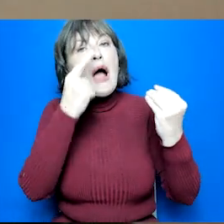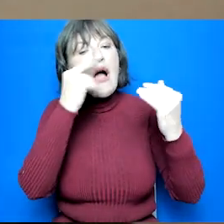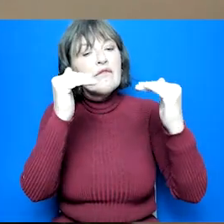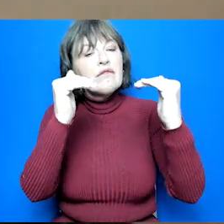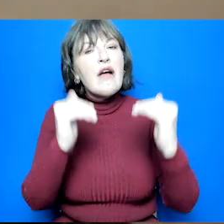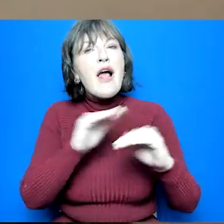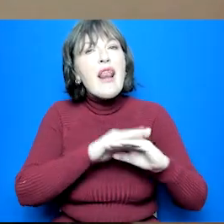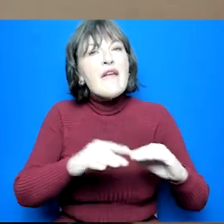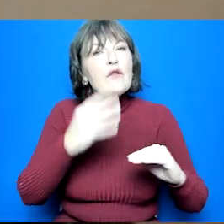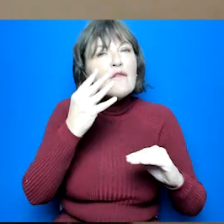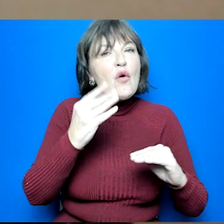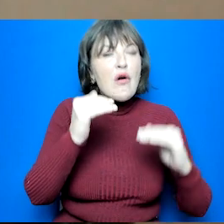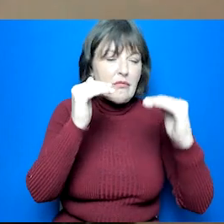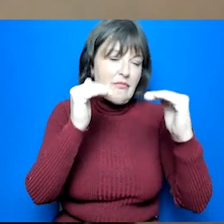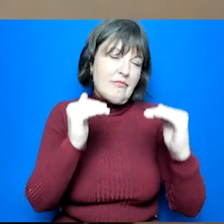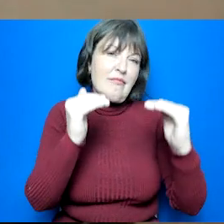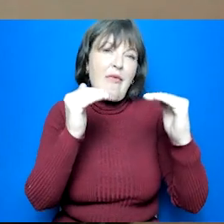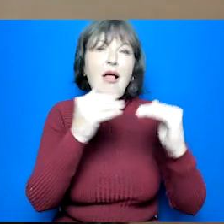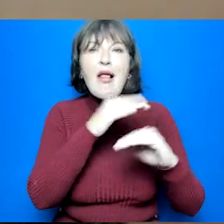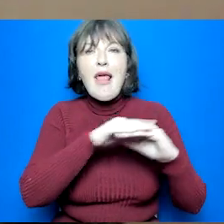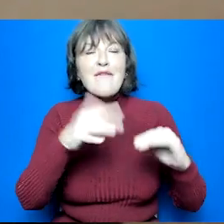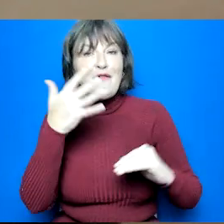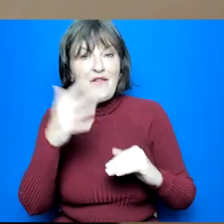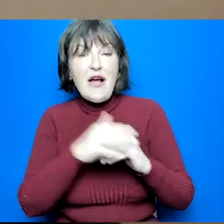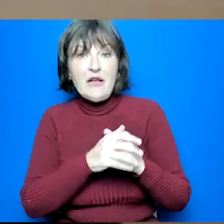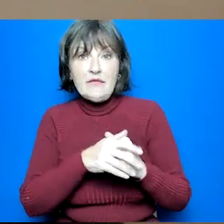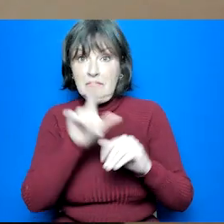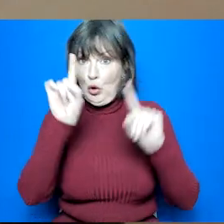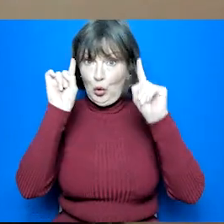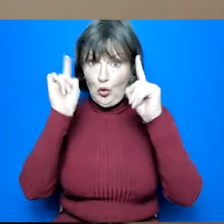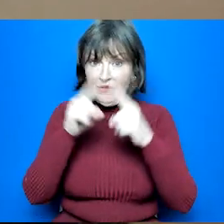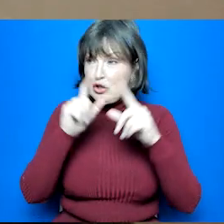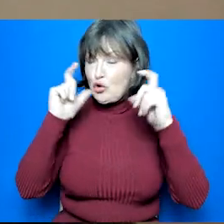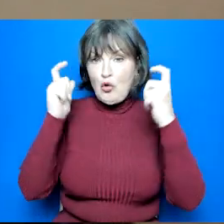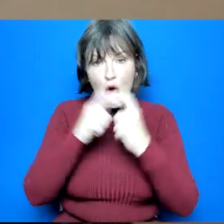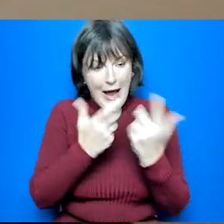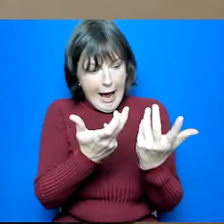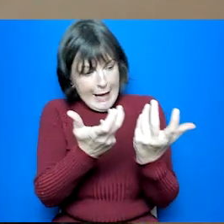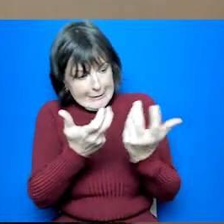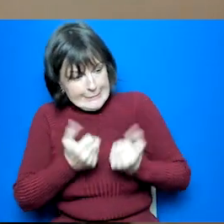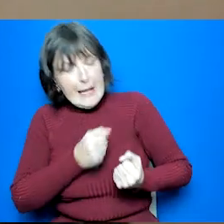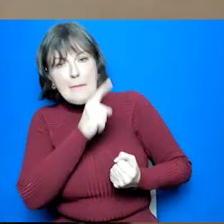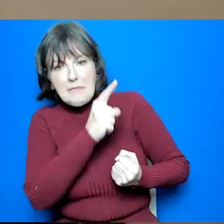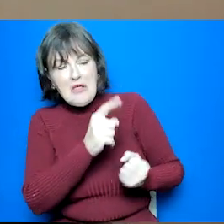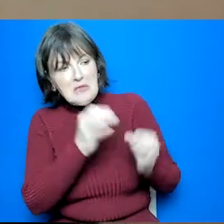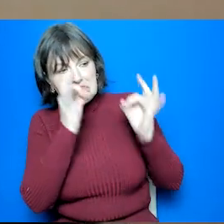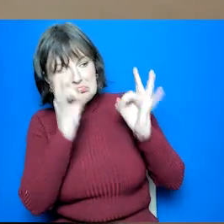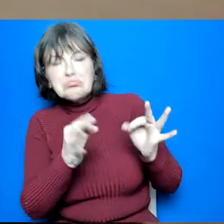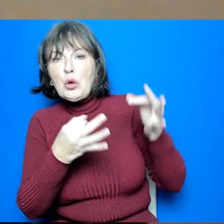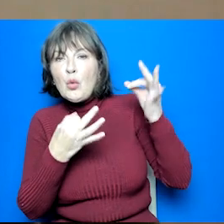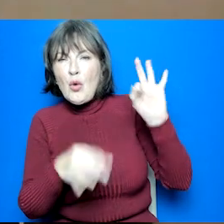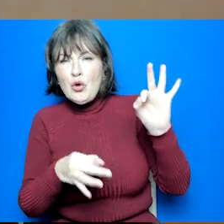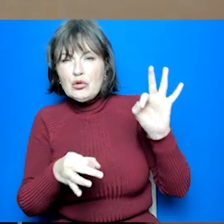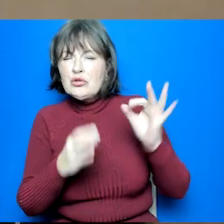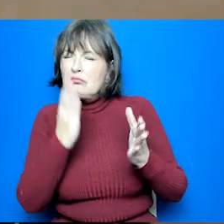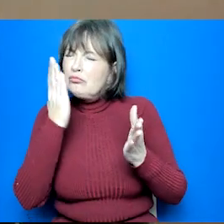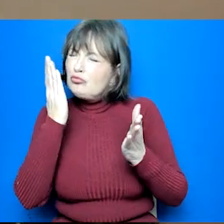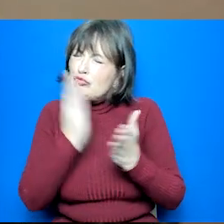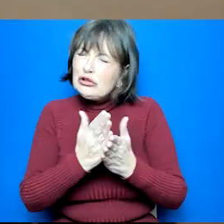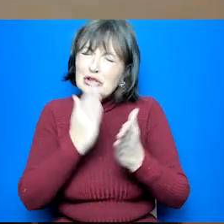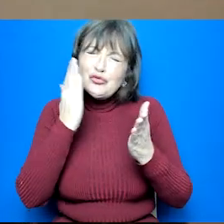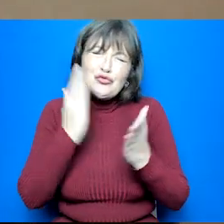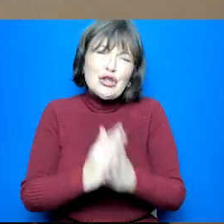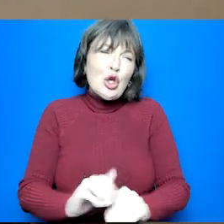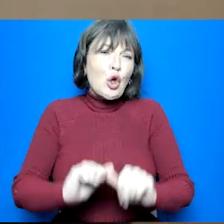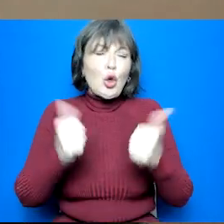level four or five as well universities and colleges um accept them for entry into courses and they're a really good